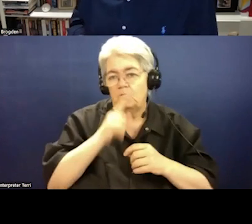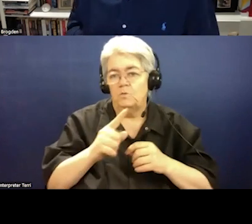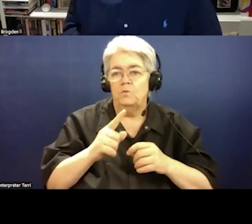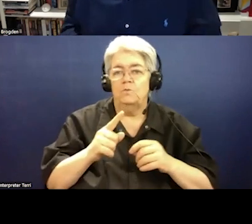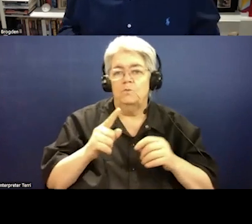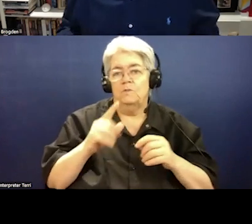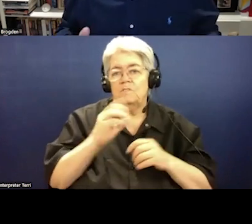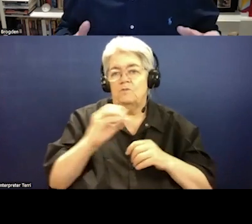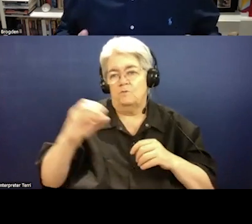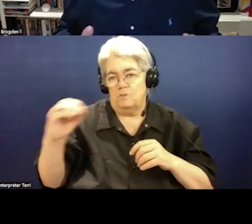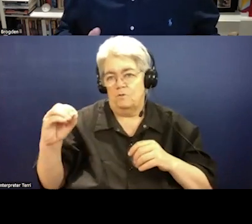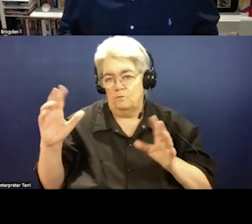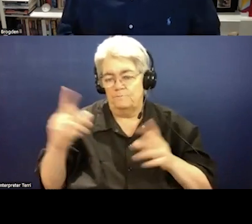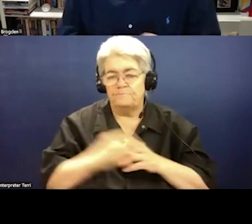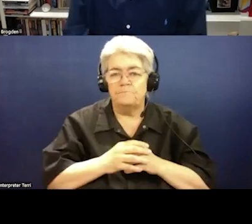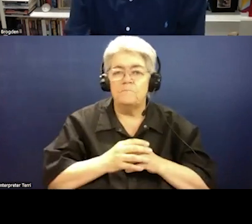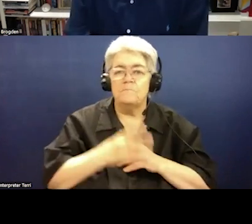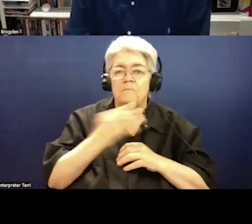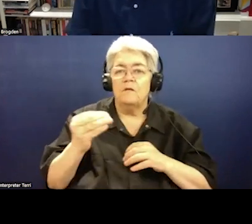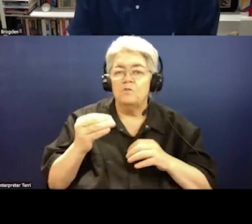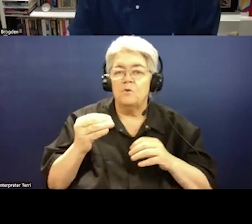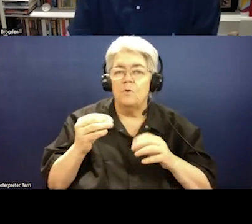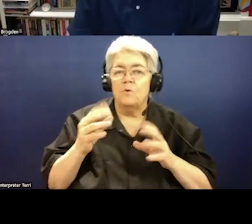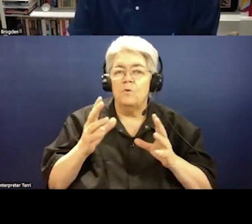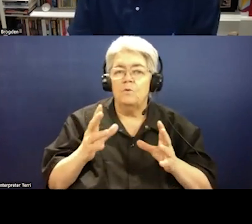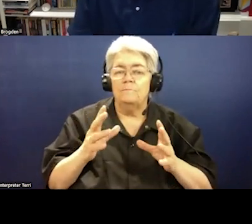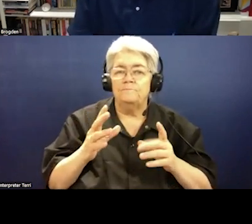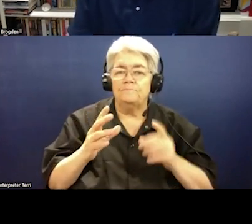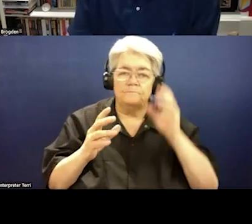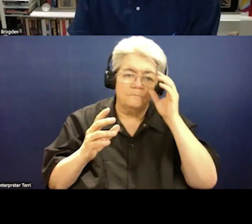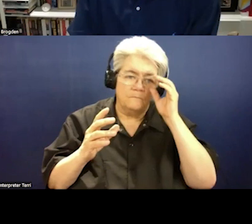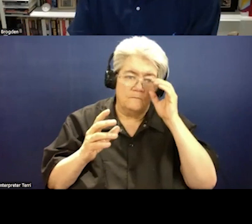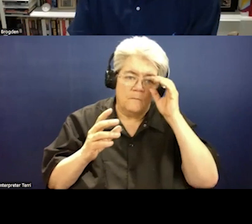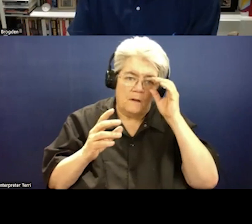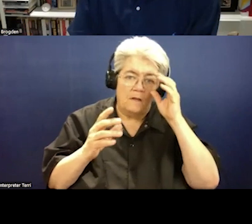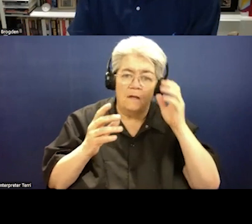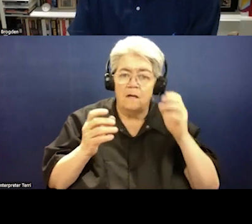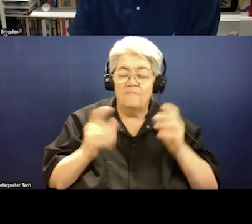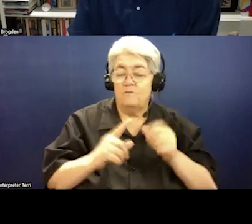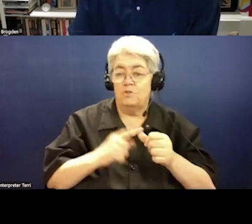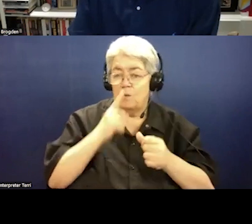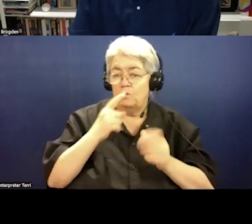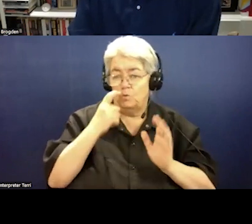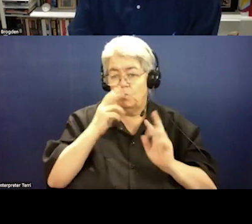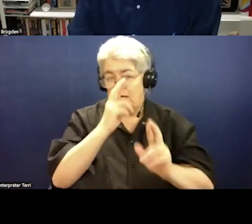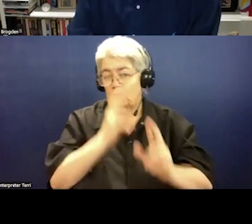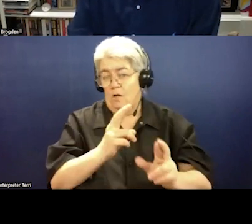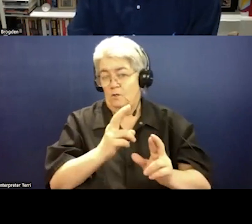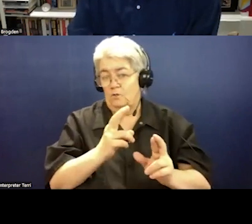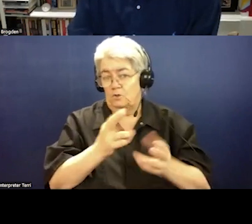So first of all, I want to start by acknowledging those of us here today who have